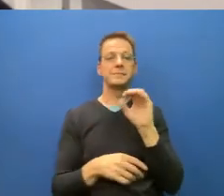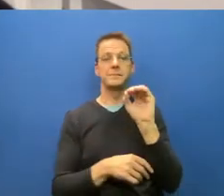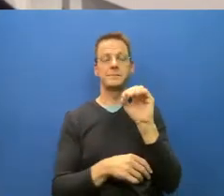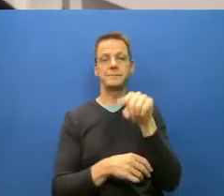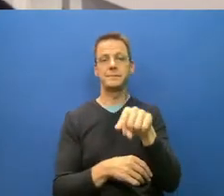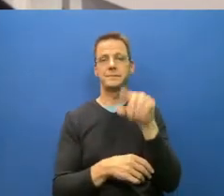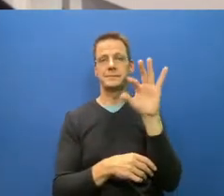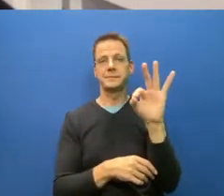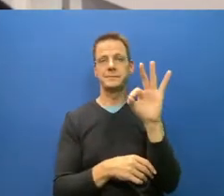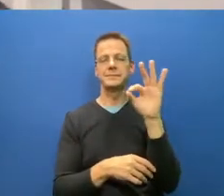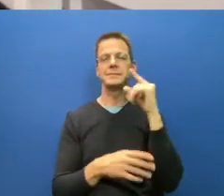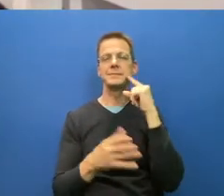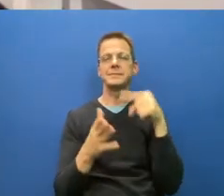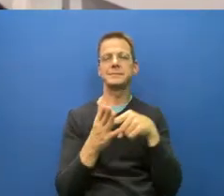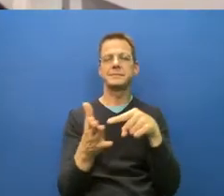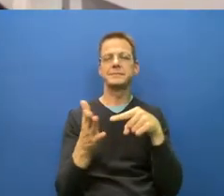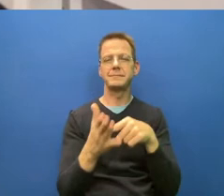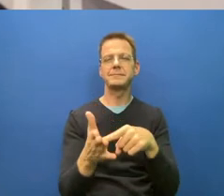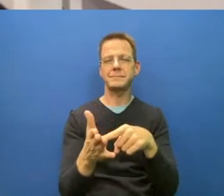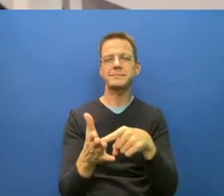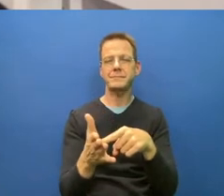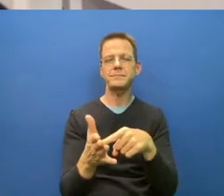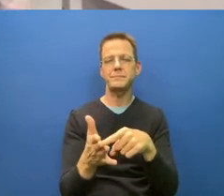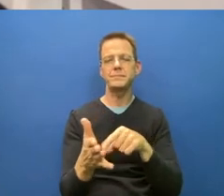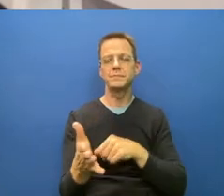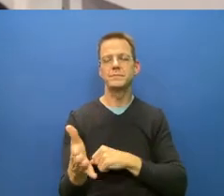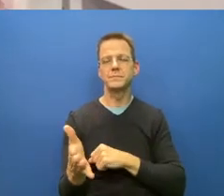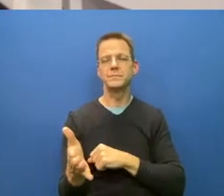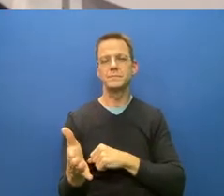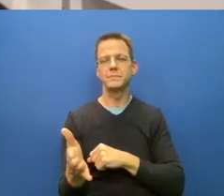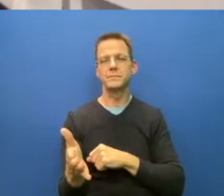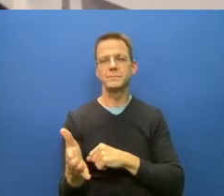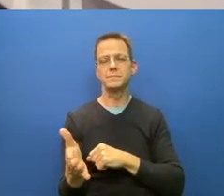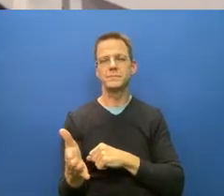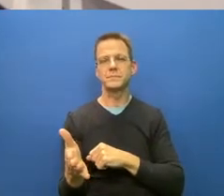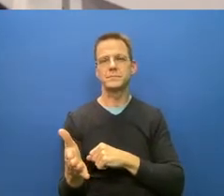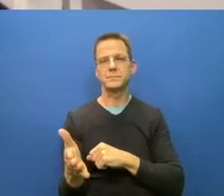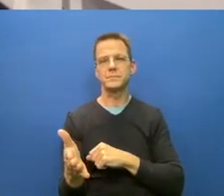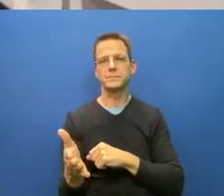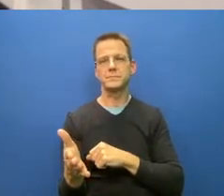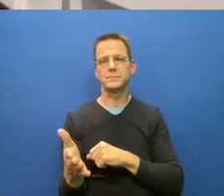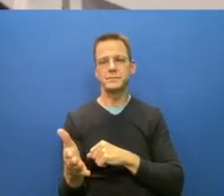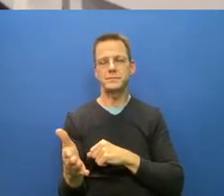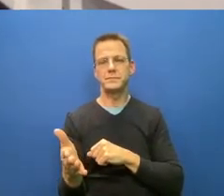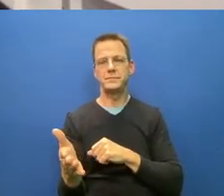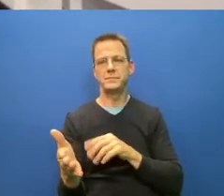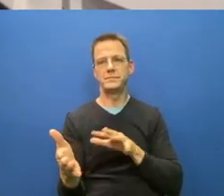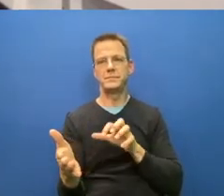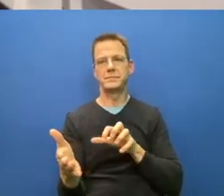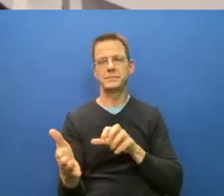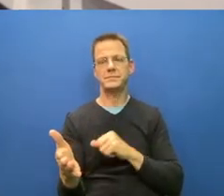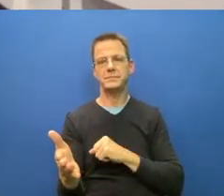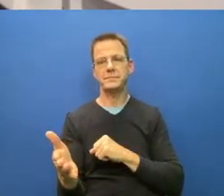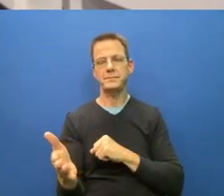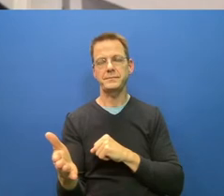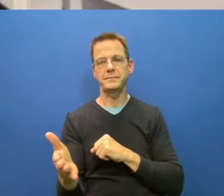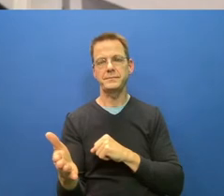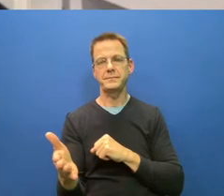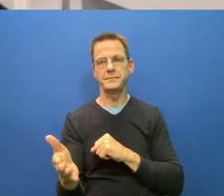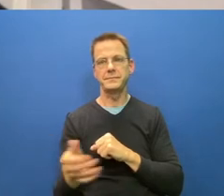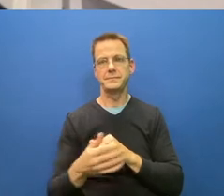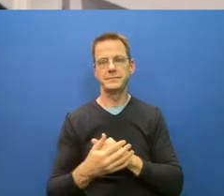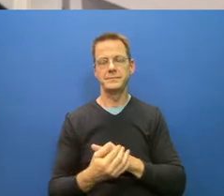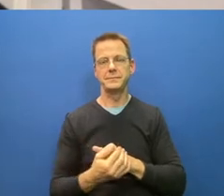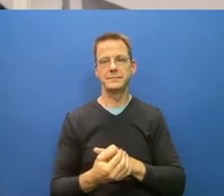this is something that's something actually I should also mention is day-to-day fluctuations in R don't mean anything. This disease has about five,